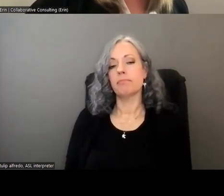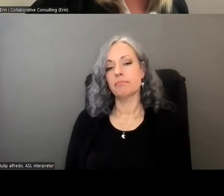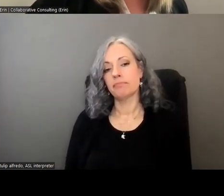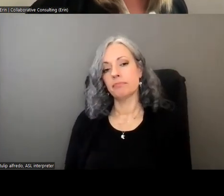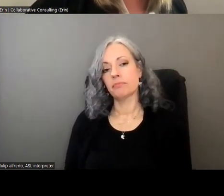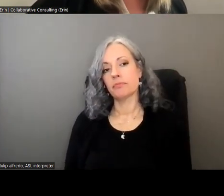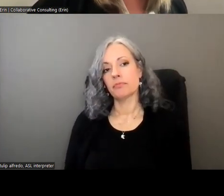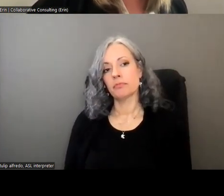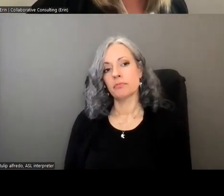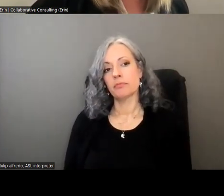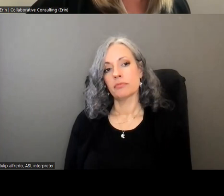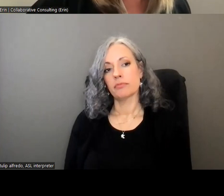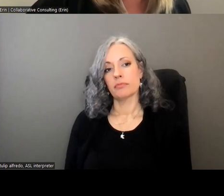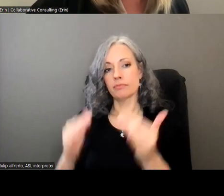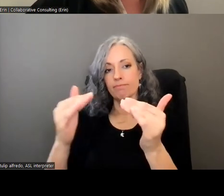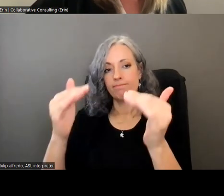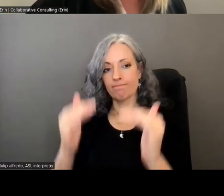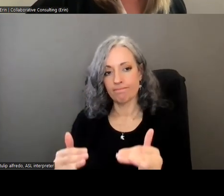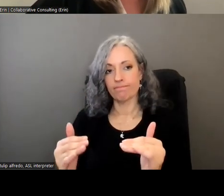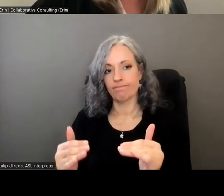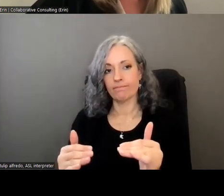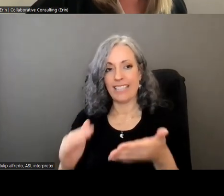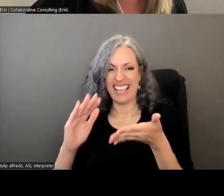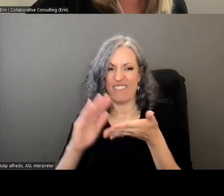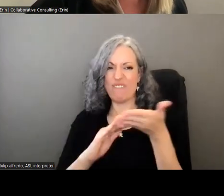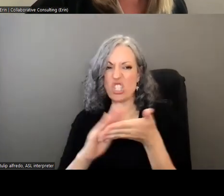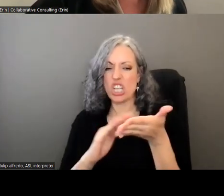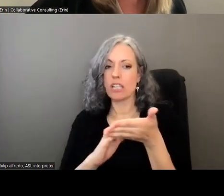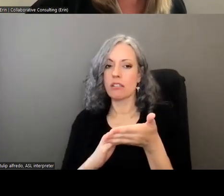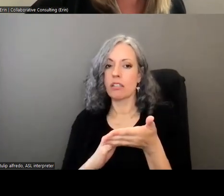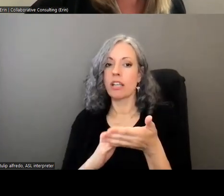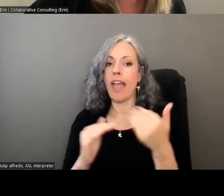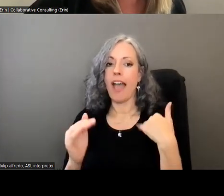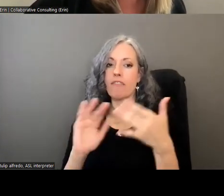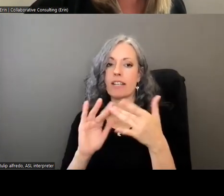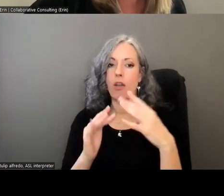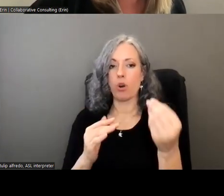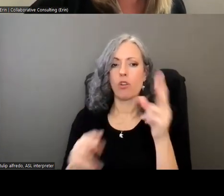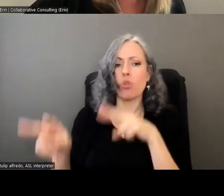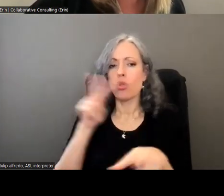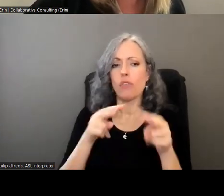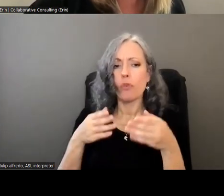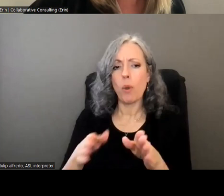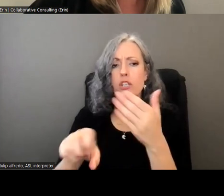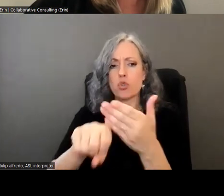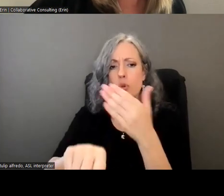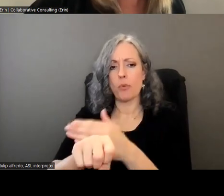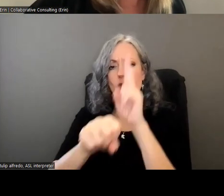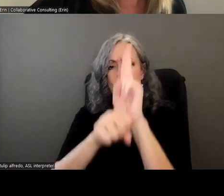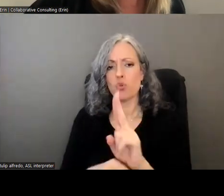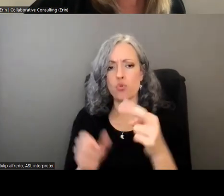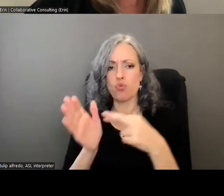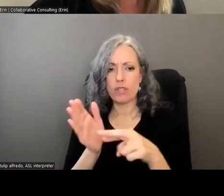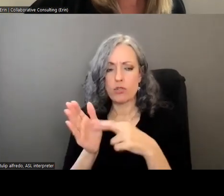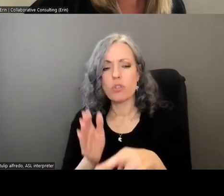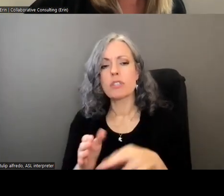for the next trait so be efficient and streamlined so having a network that's continuously looking for ways to improve the use of resources and the